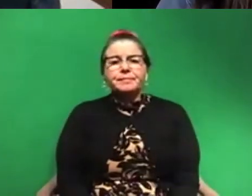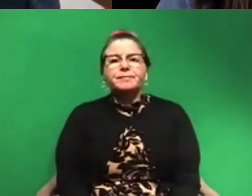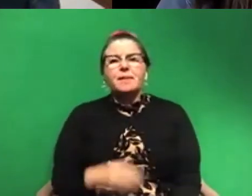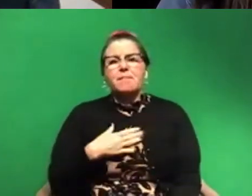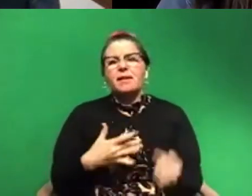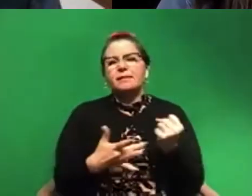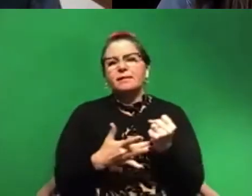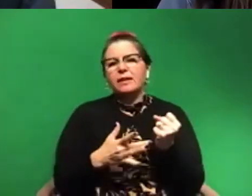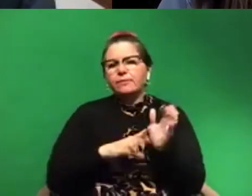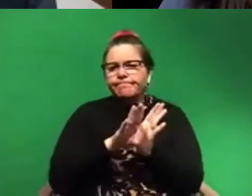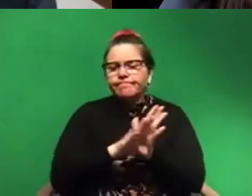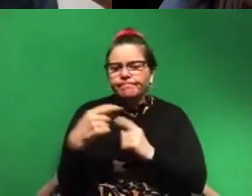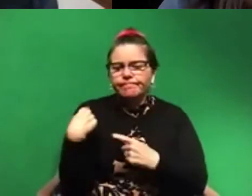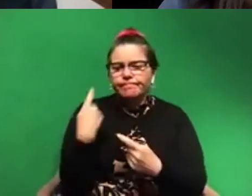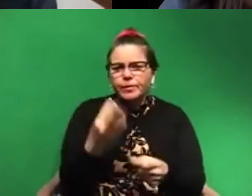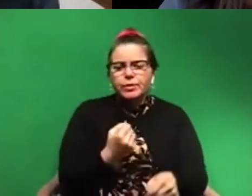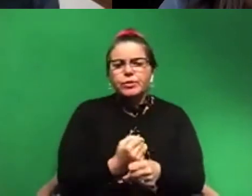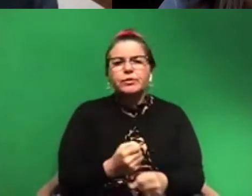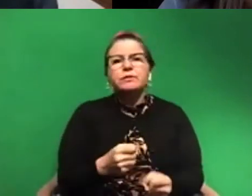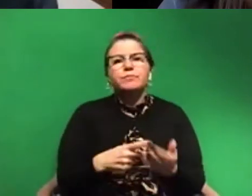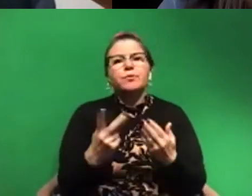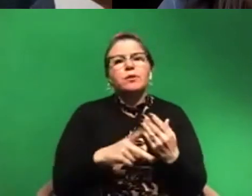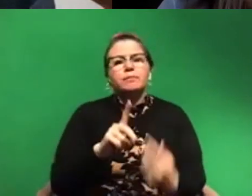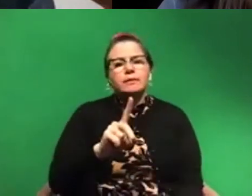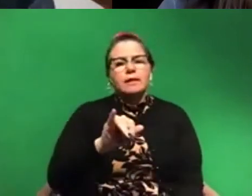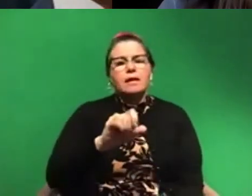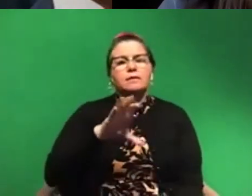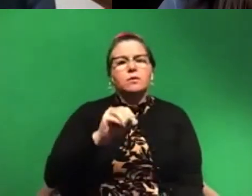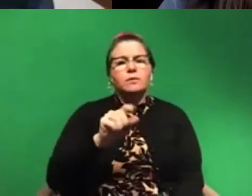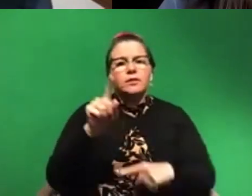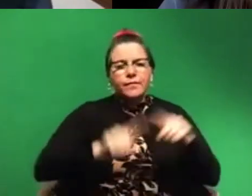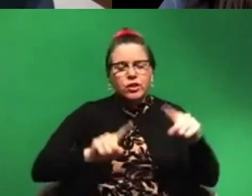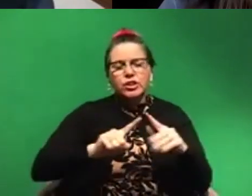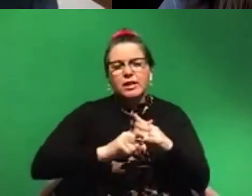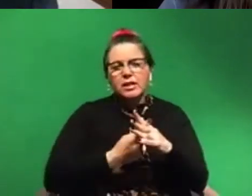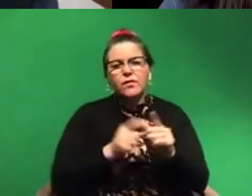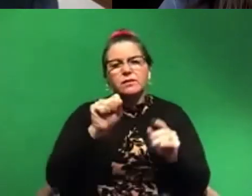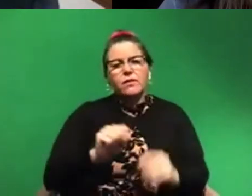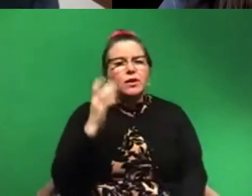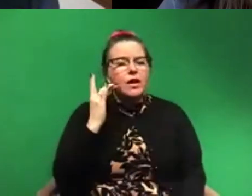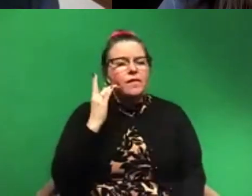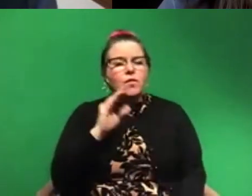developing for the past few years in this program called DISCO, the Diversity Initiative for the Southern California Ocean.